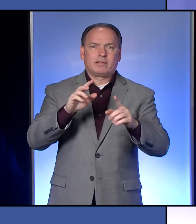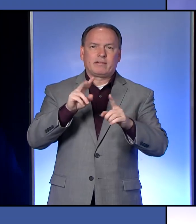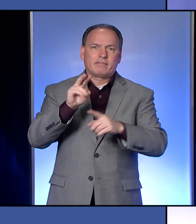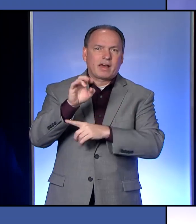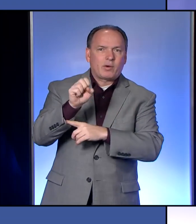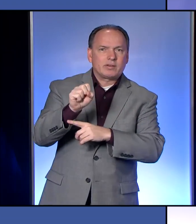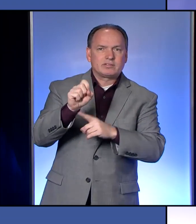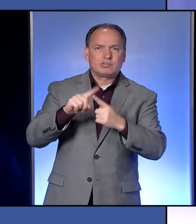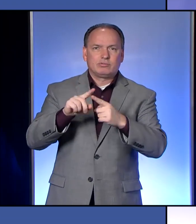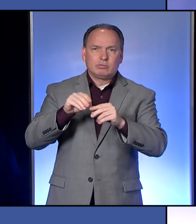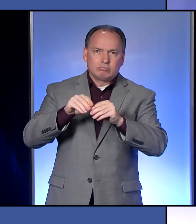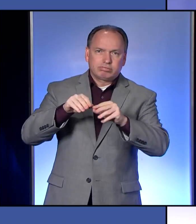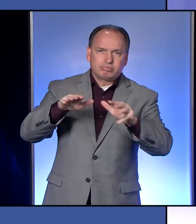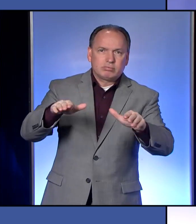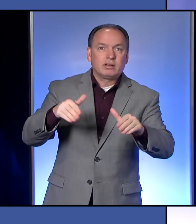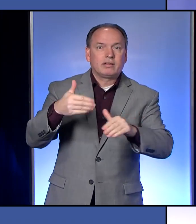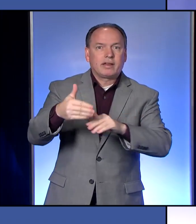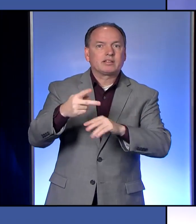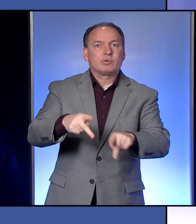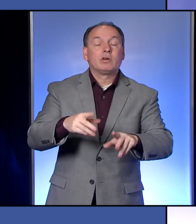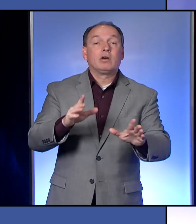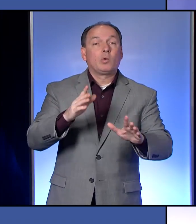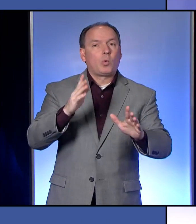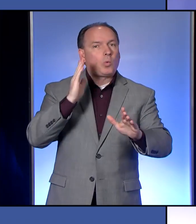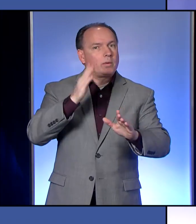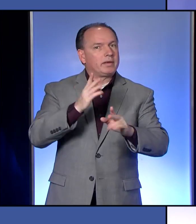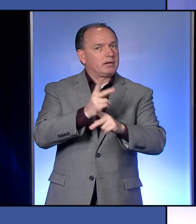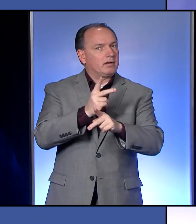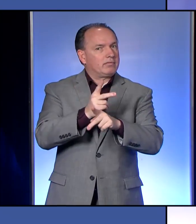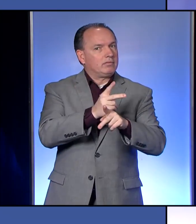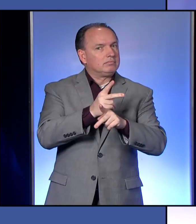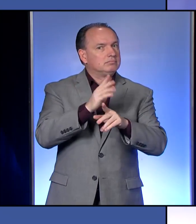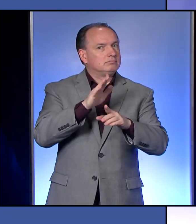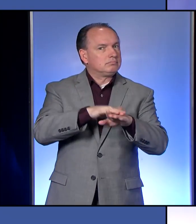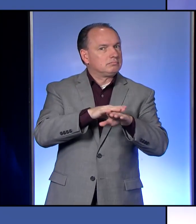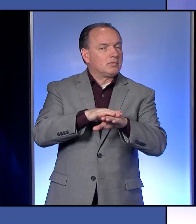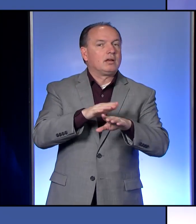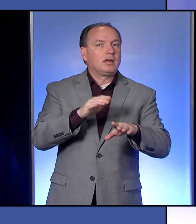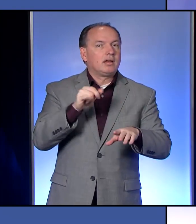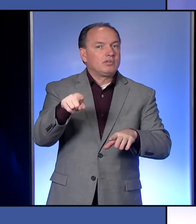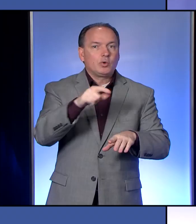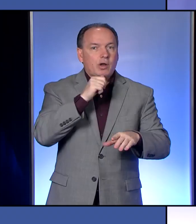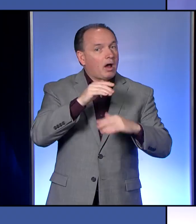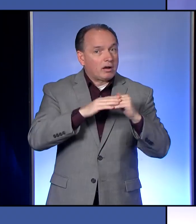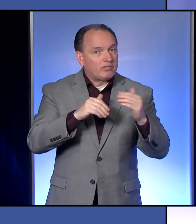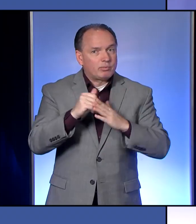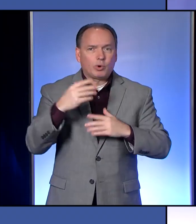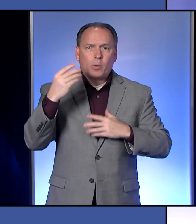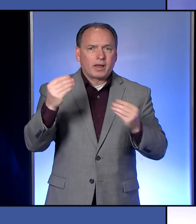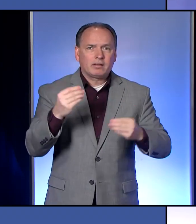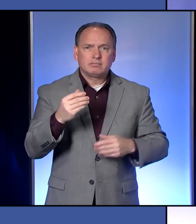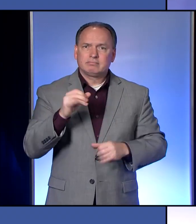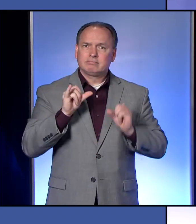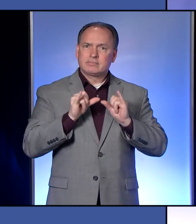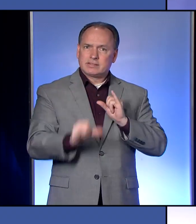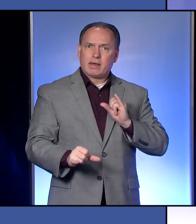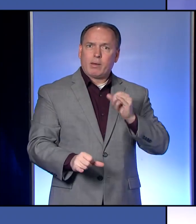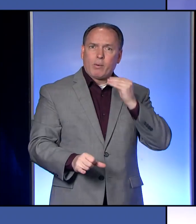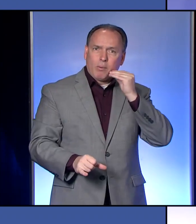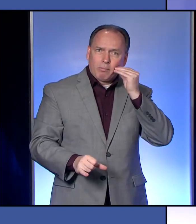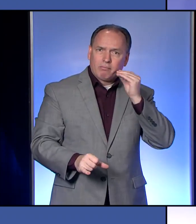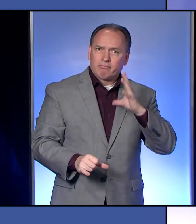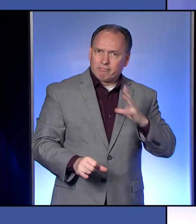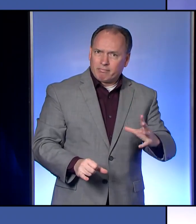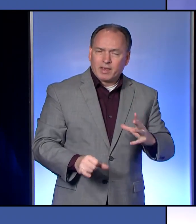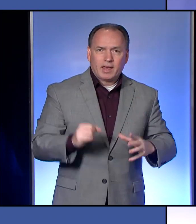its next host. So we're going to be cautious. And if you are not comfortable going out, then don't go out. And if